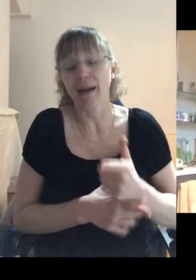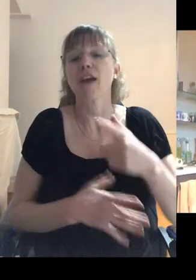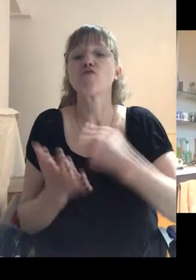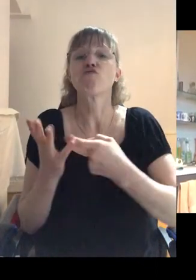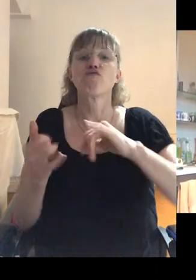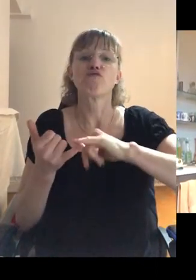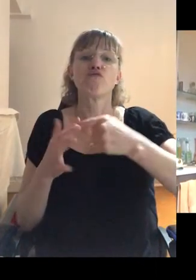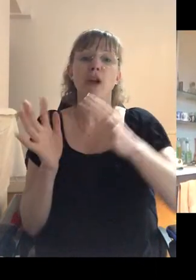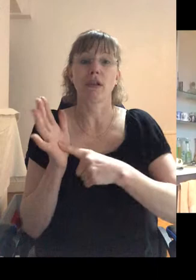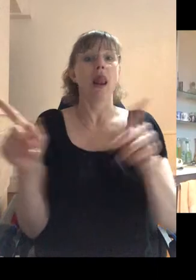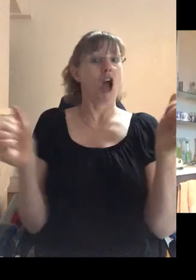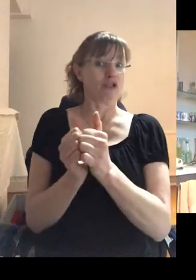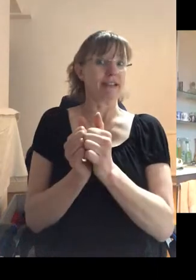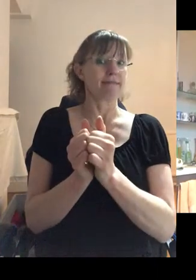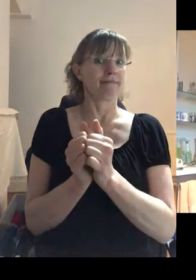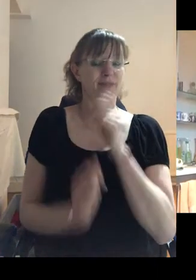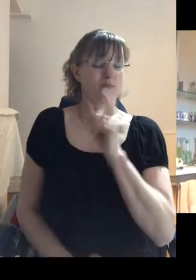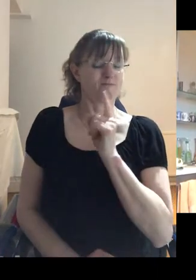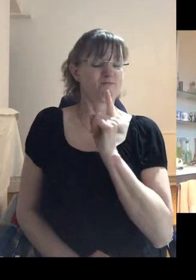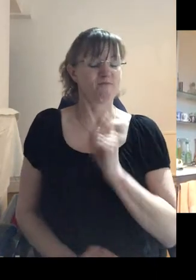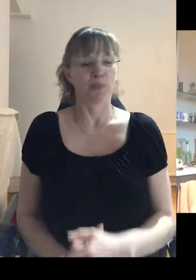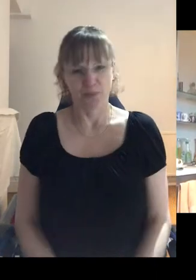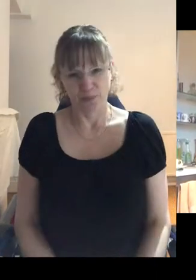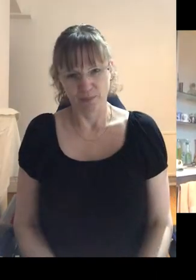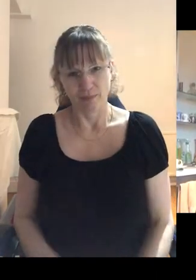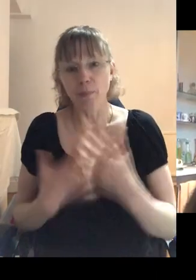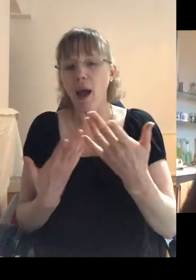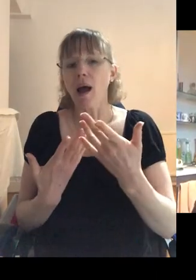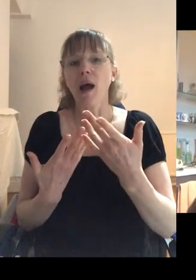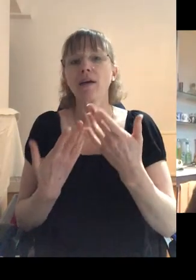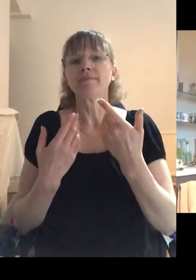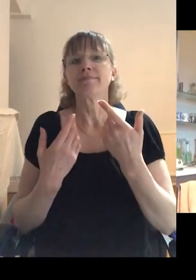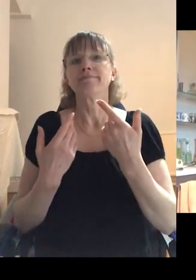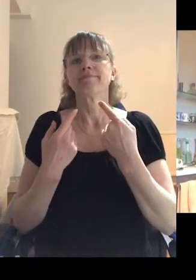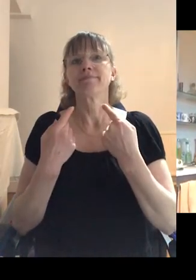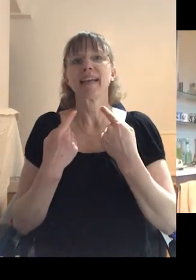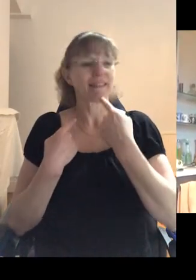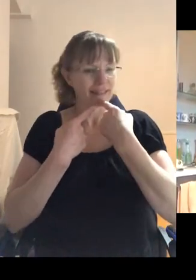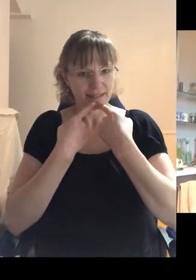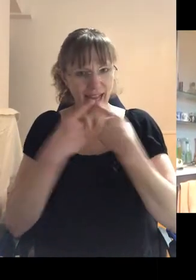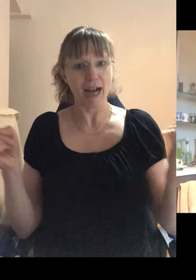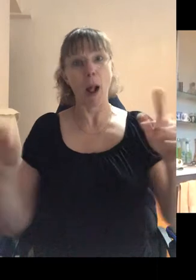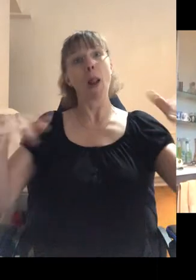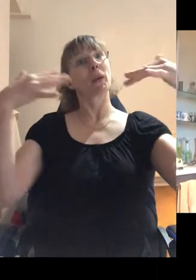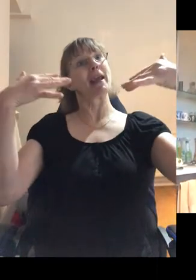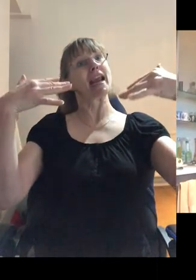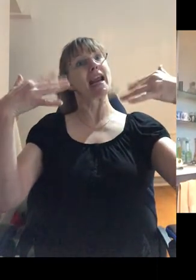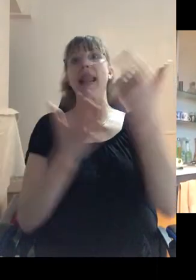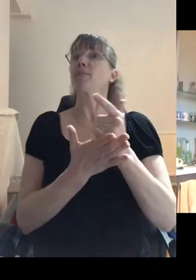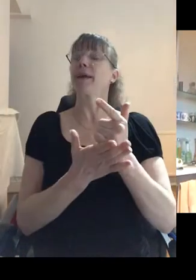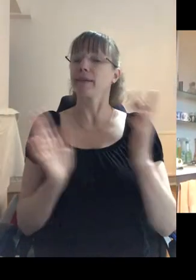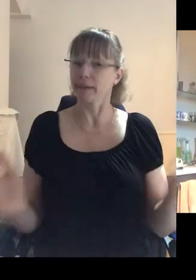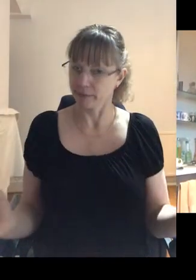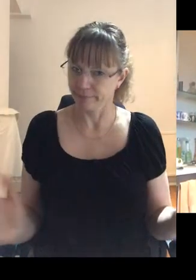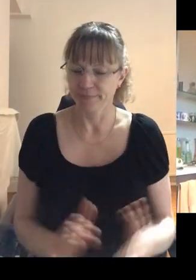Russell says so too. Okay. So there you go. And just that she hasn't got it emblazoned across her forehead. Yeah. Um,